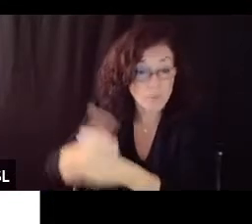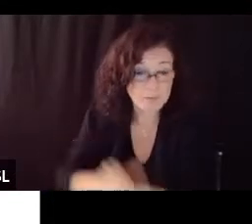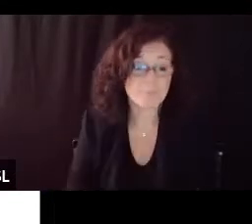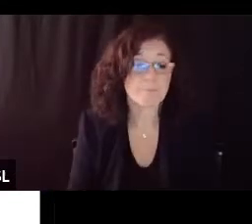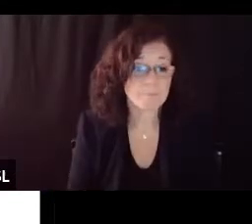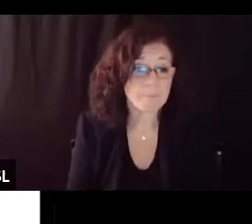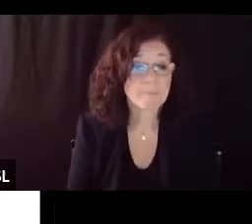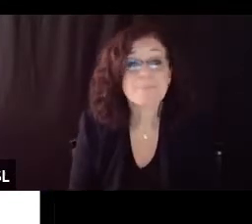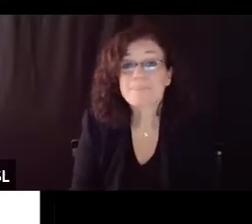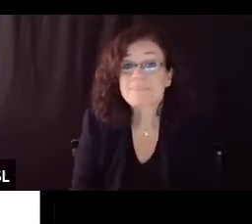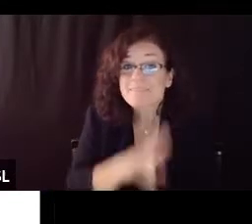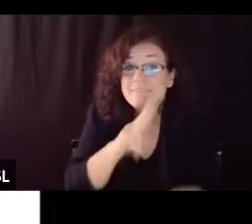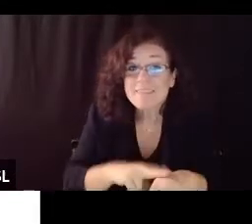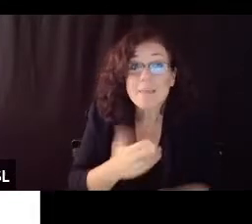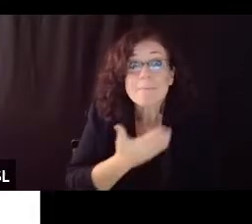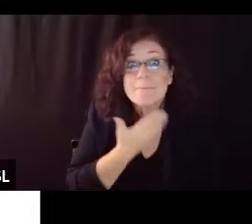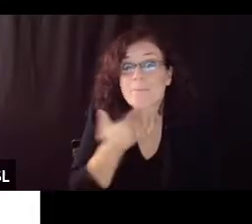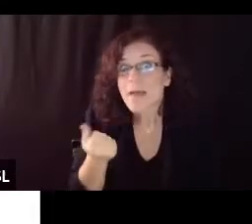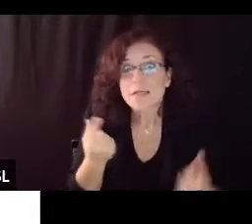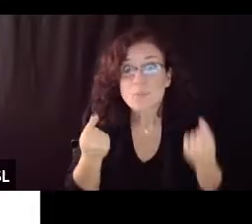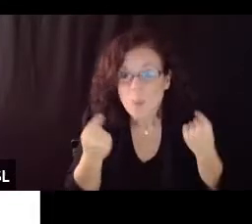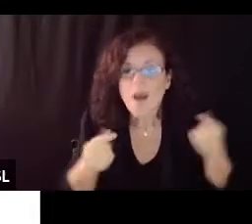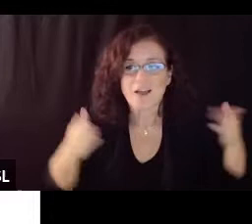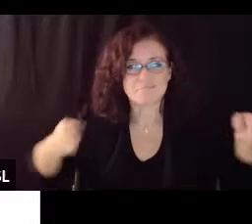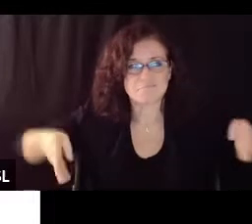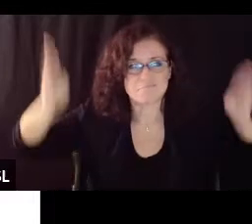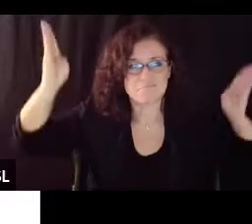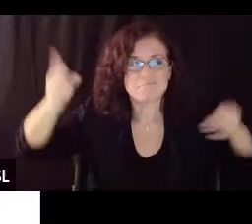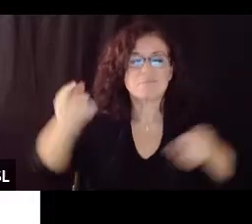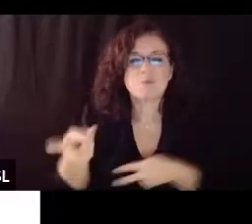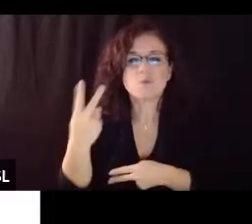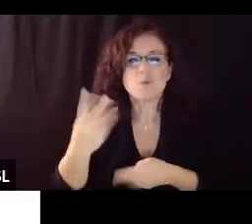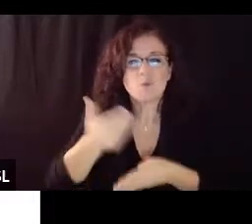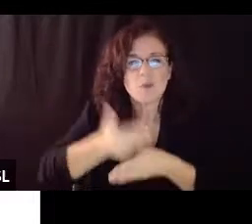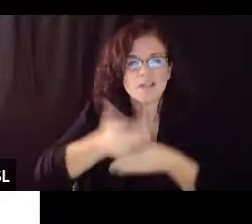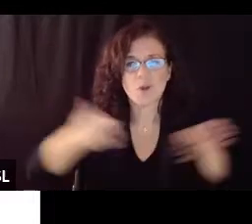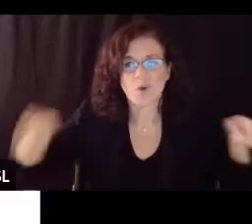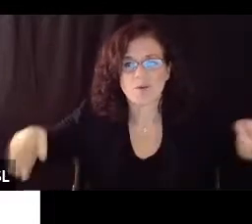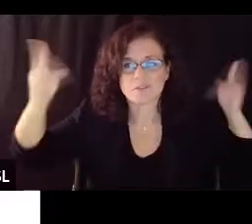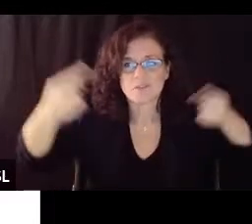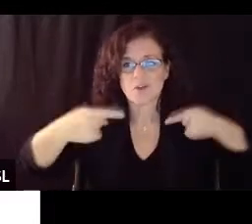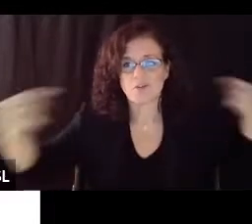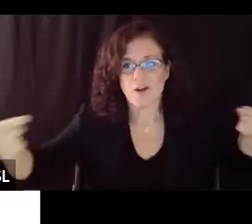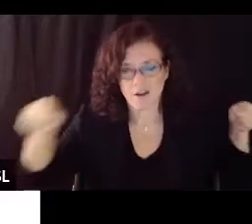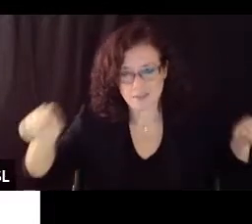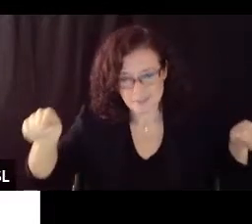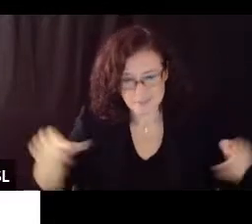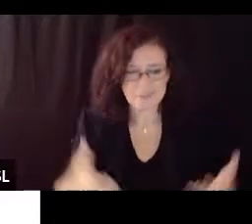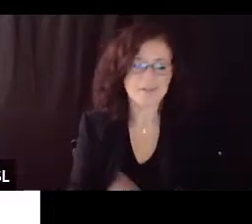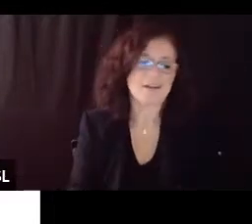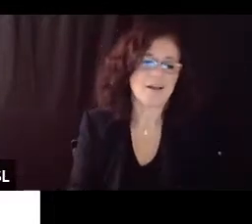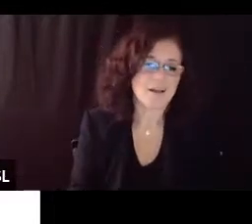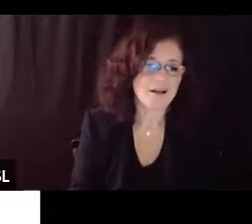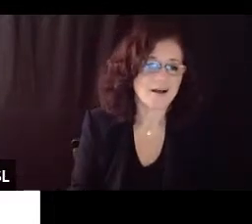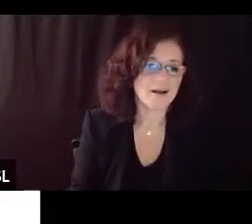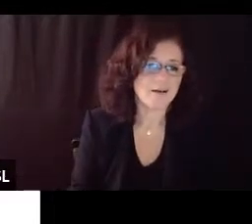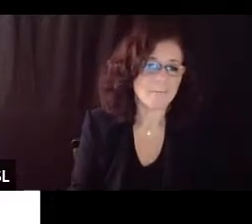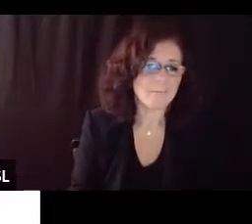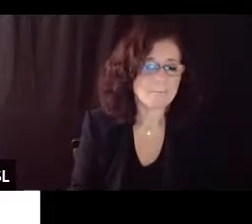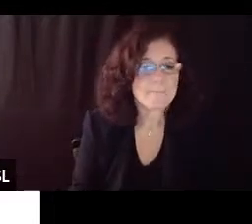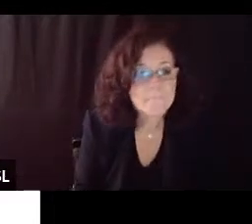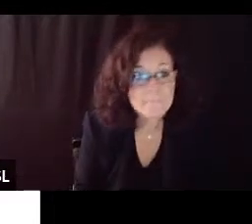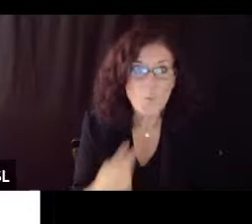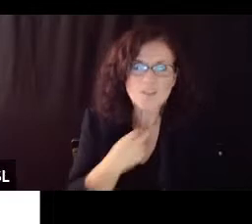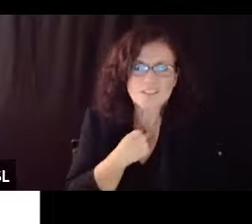of course best we could get those to ath of six without adding fans but we know we're we're stuck with the architecture we've got so i'm showing you a relatively